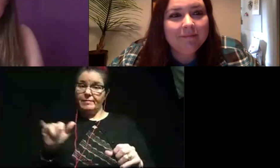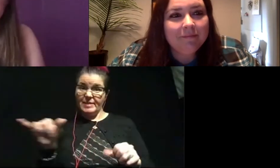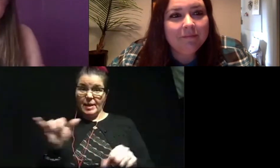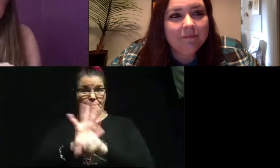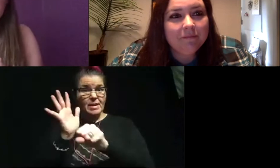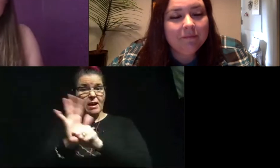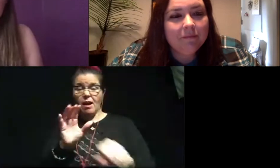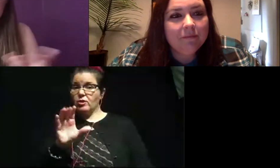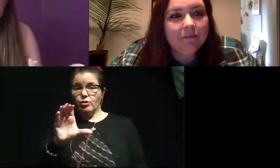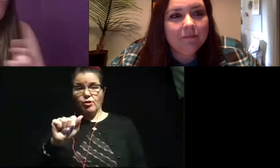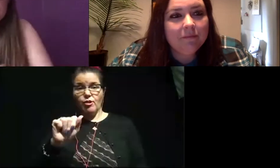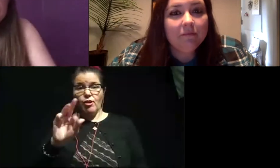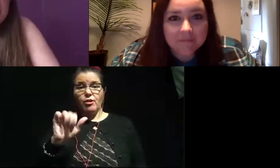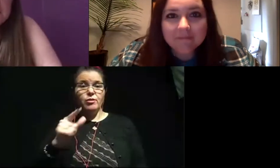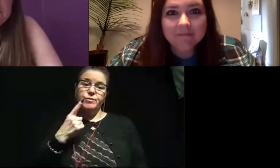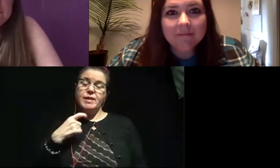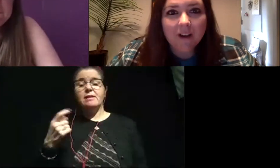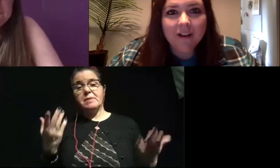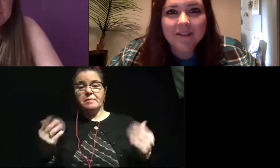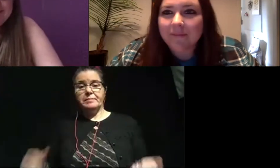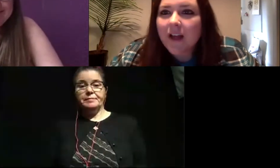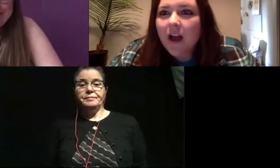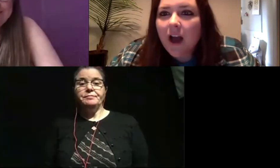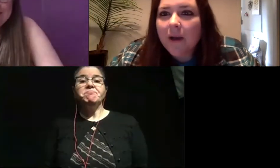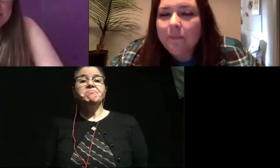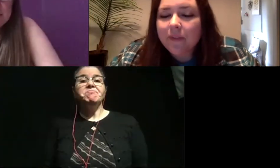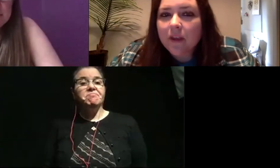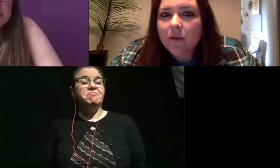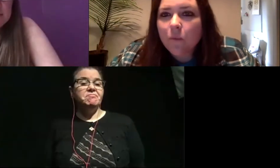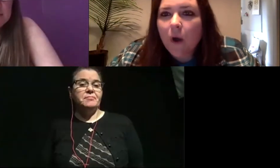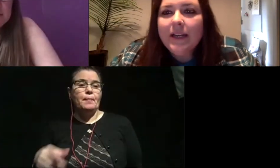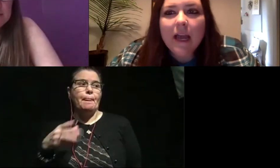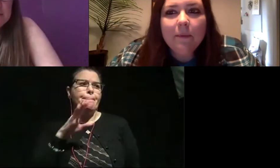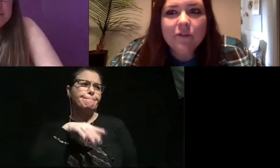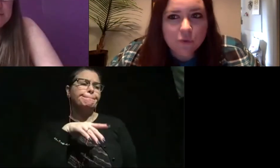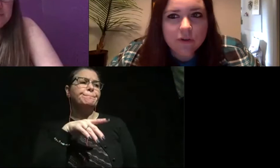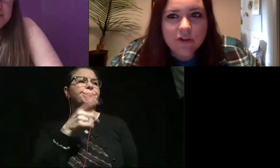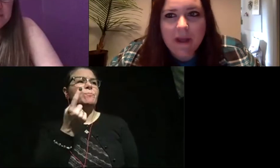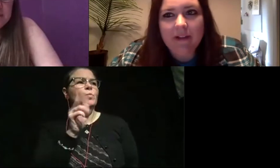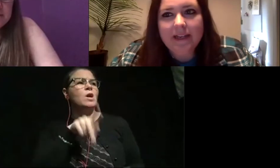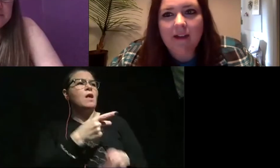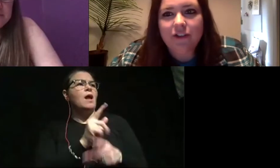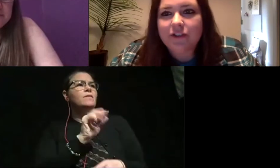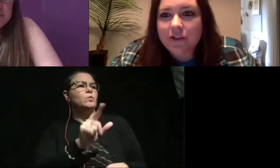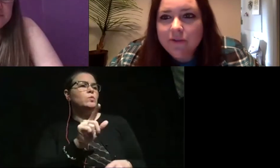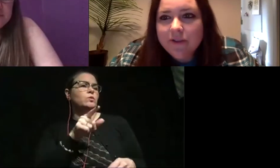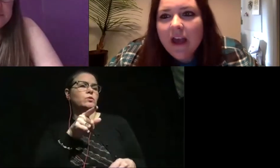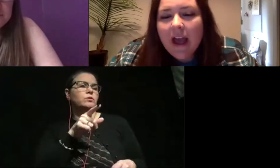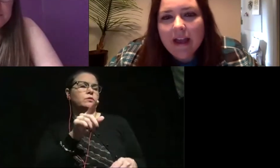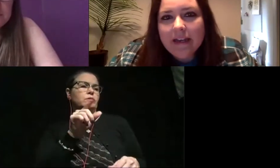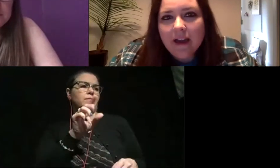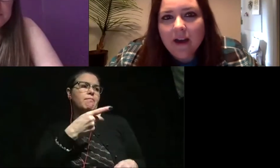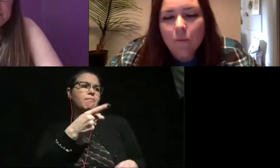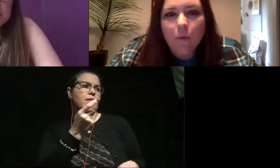cardinals. So yeah. Awesome. What type of tools do paleontologists use